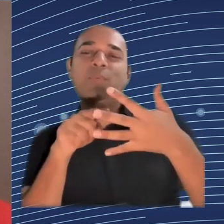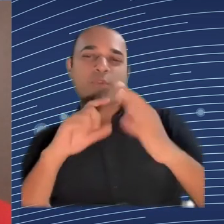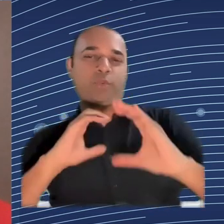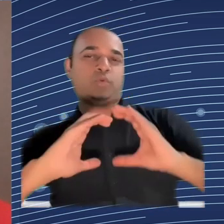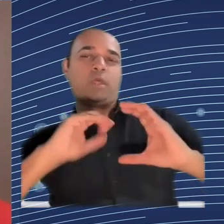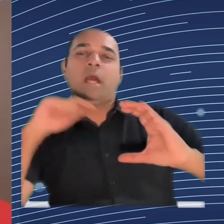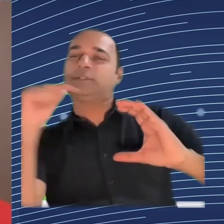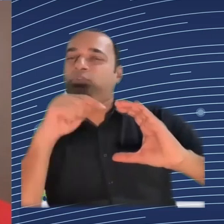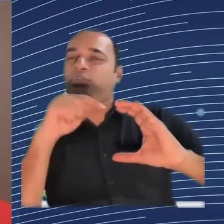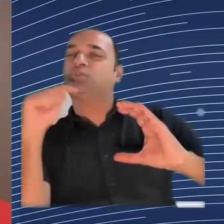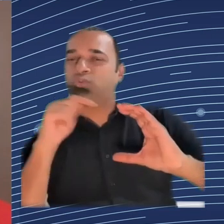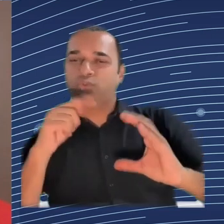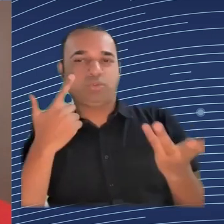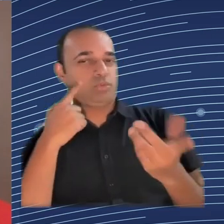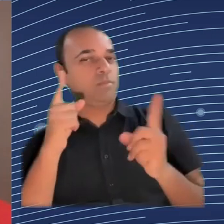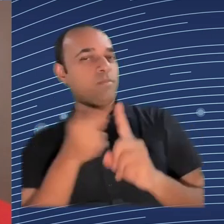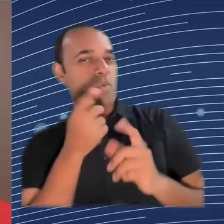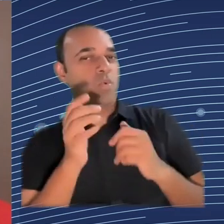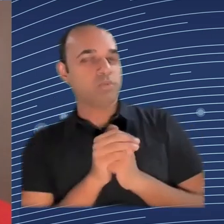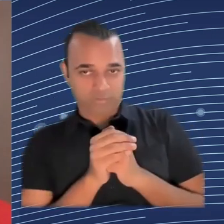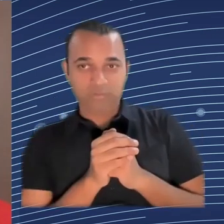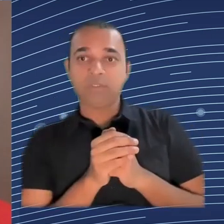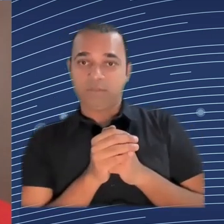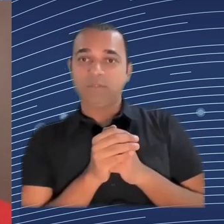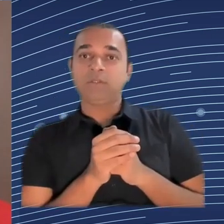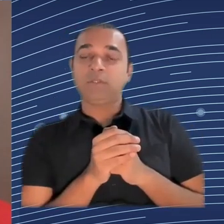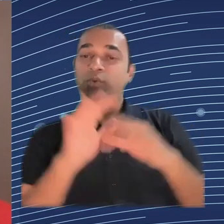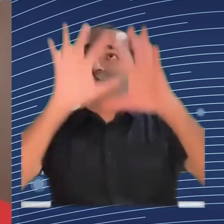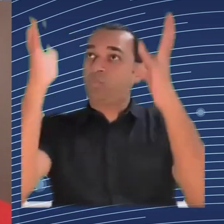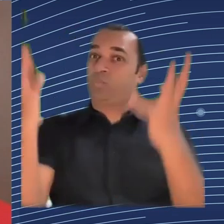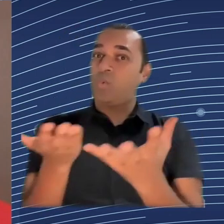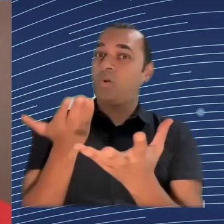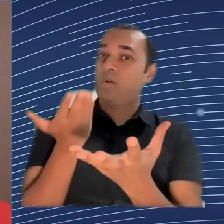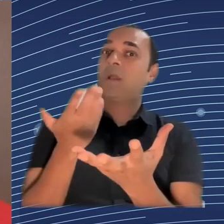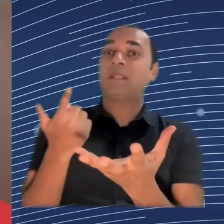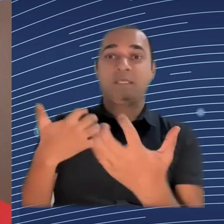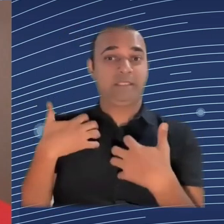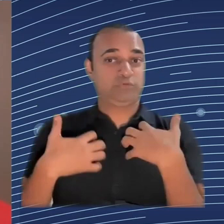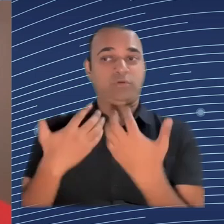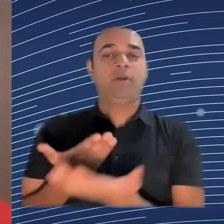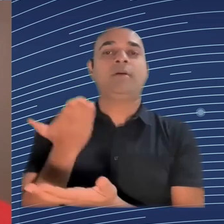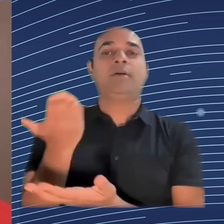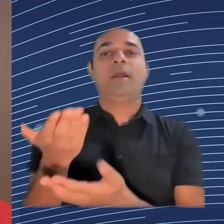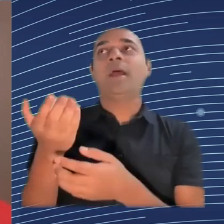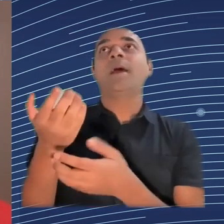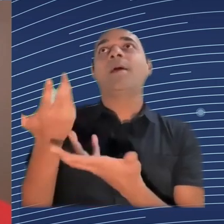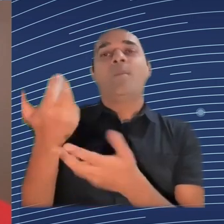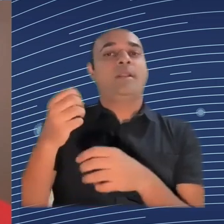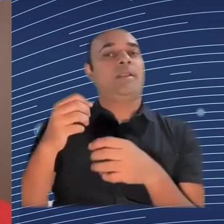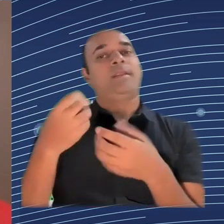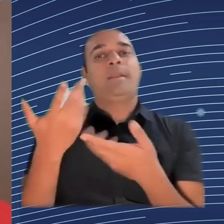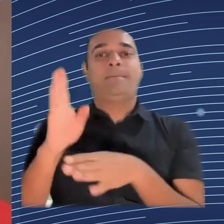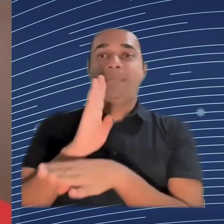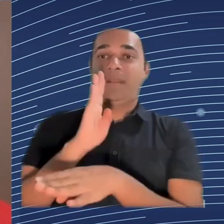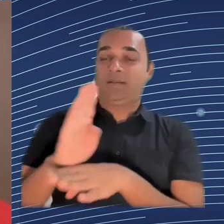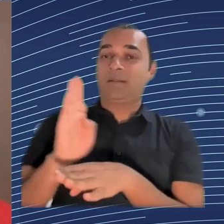is about skills and competencies. All workers, I would argue also of managers, of employers,